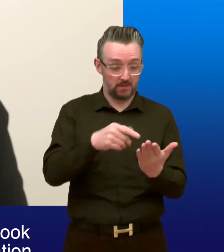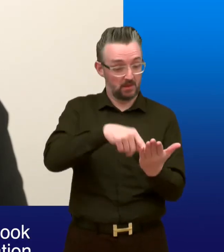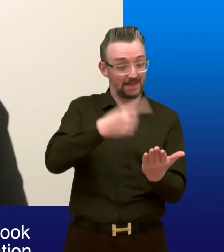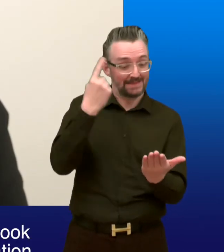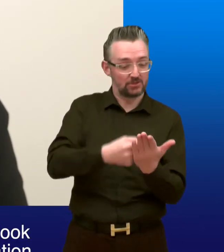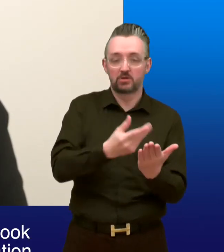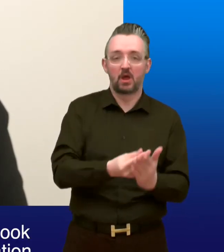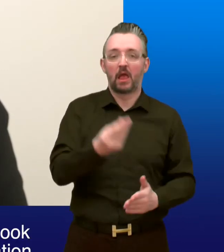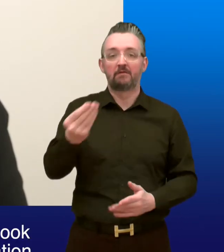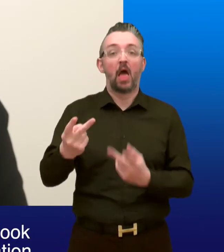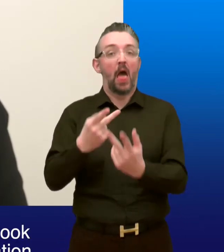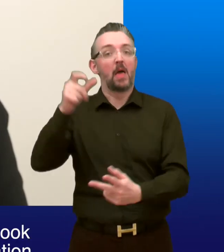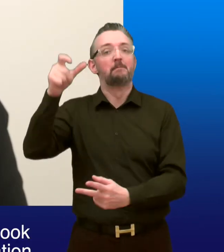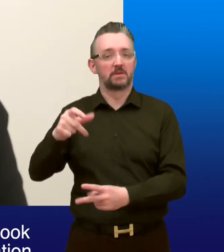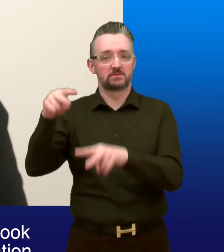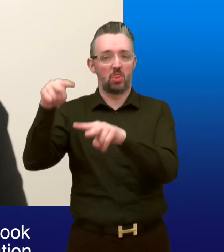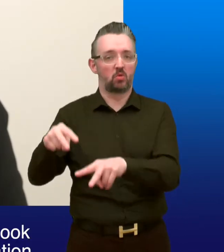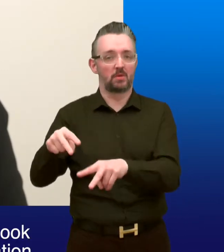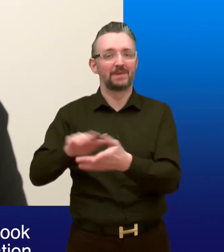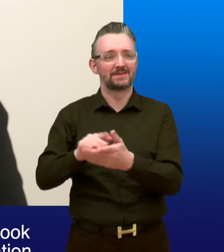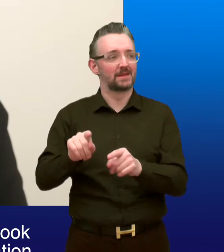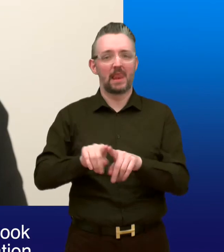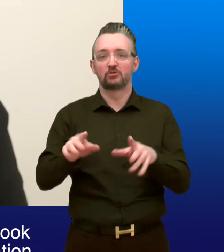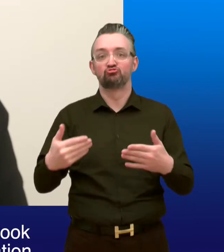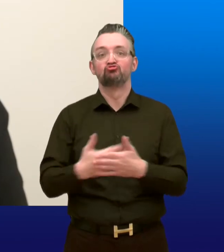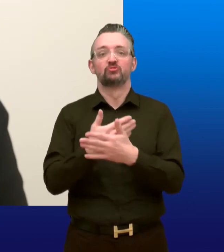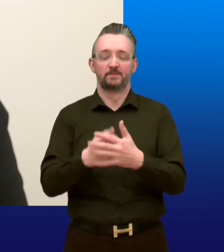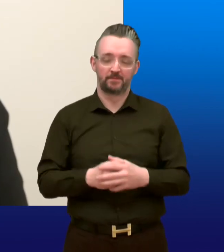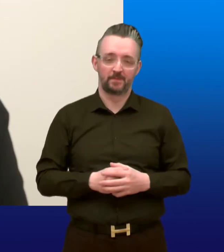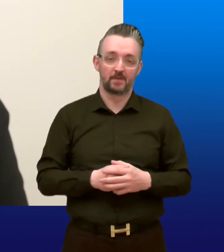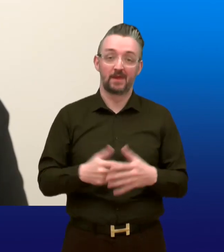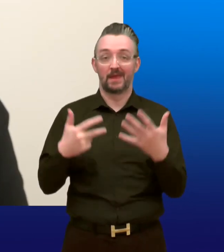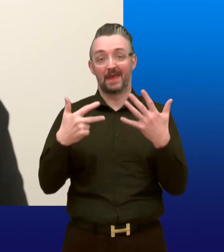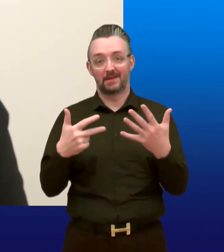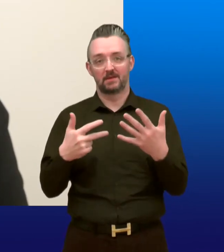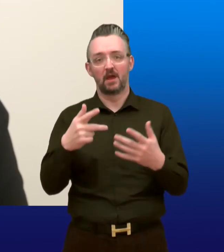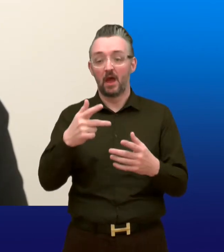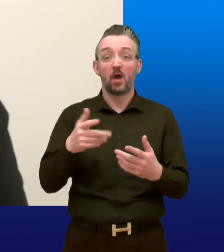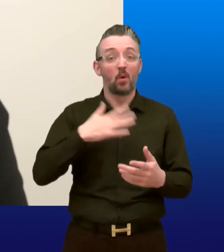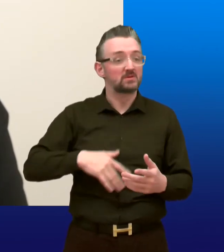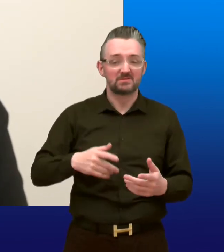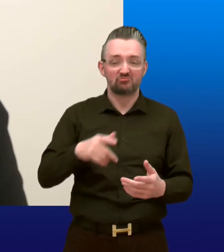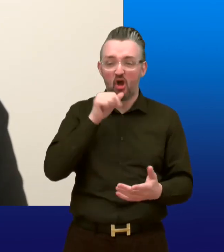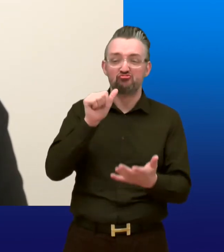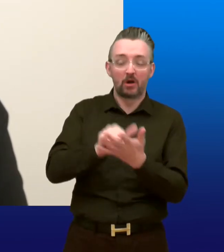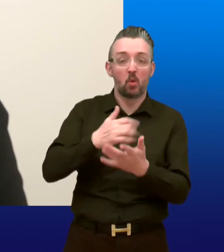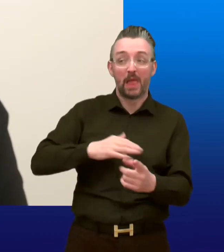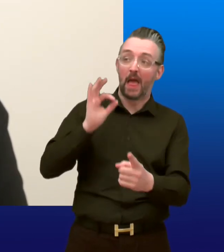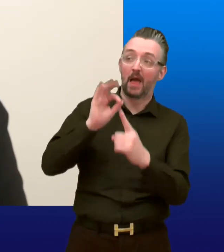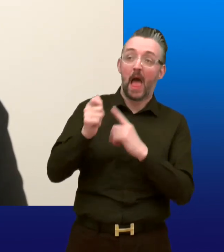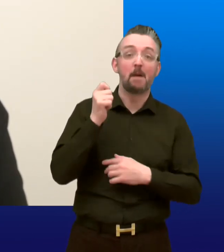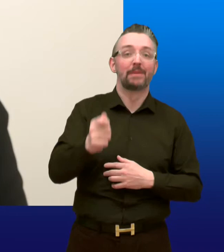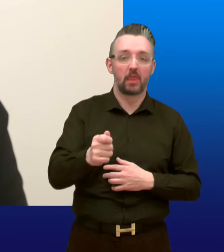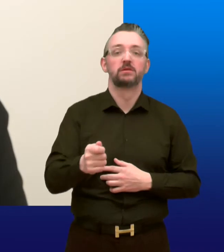different will look at it as if it was a completely new application. 8. Explain how you can appeal if you still don't think the